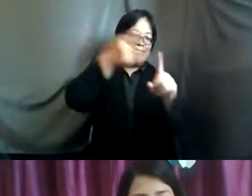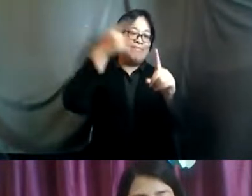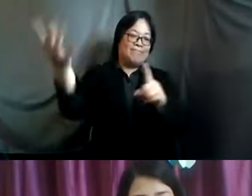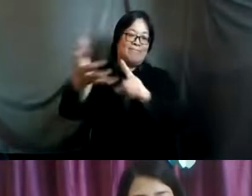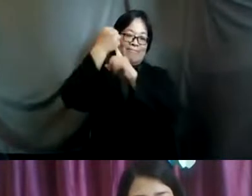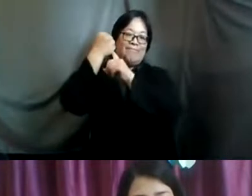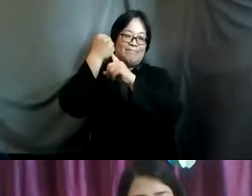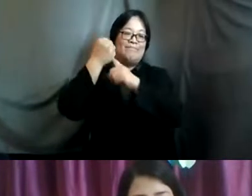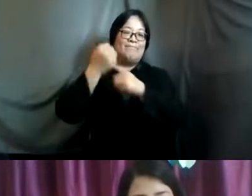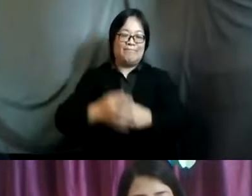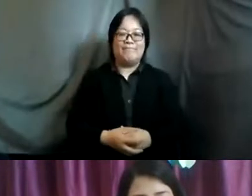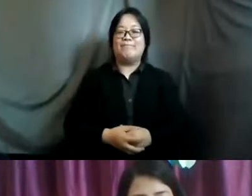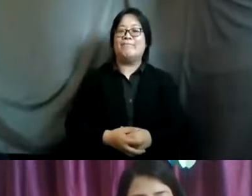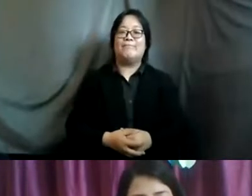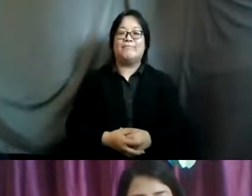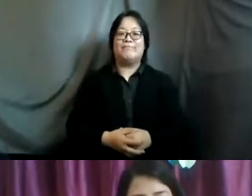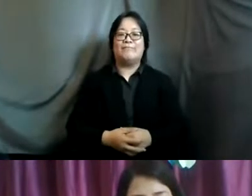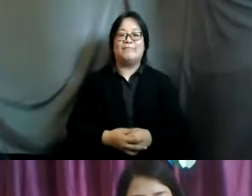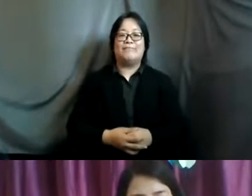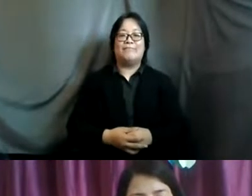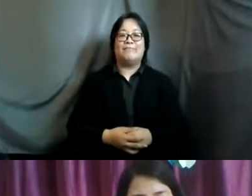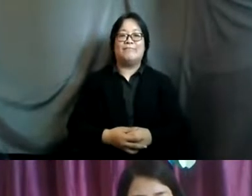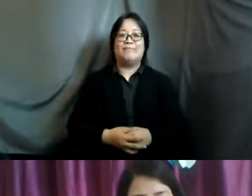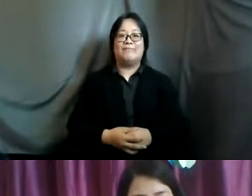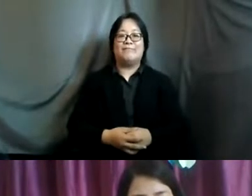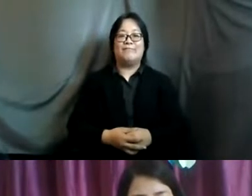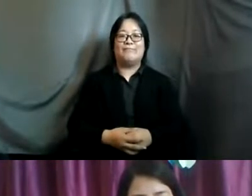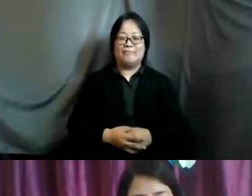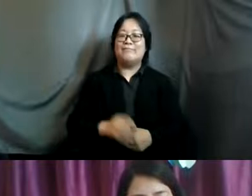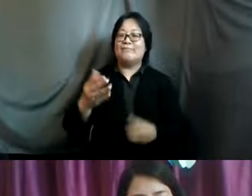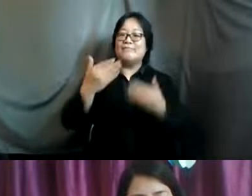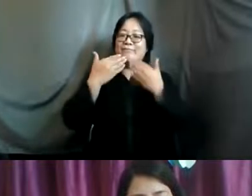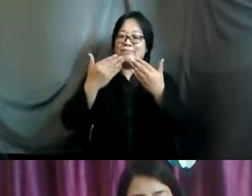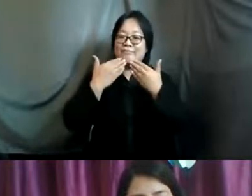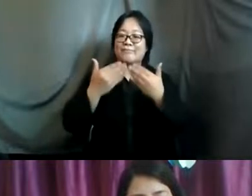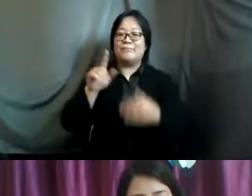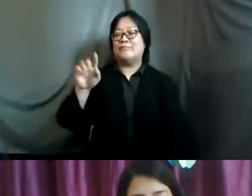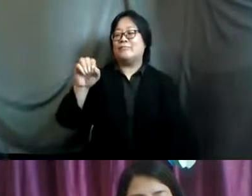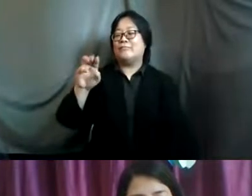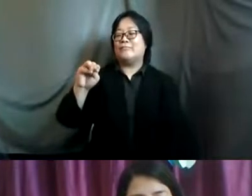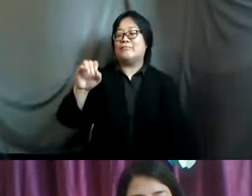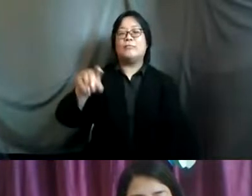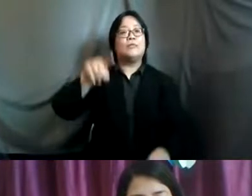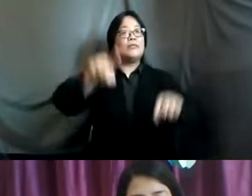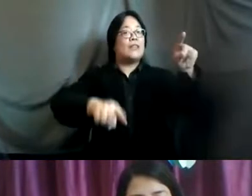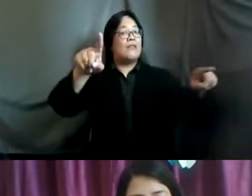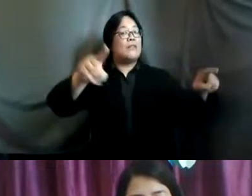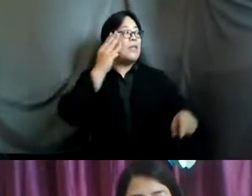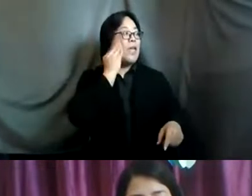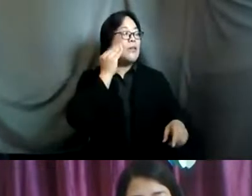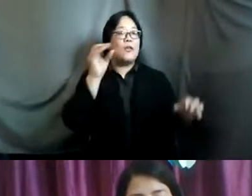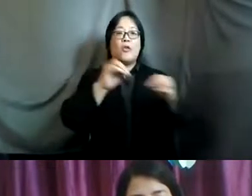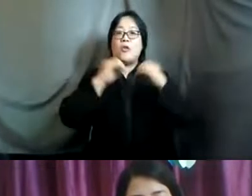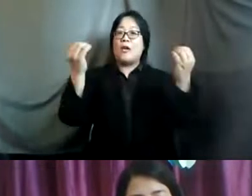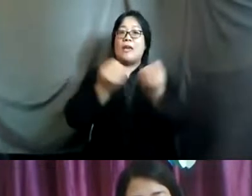absolutely thank you so much for that tomoko the diversity of experiences and organizations now